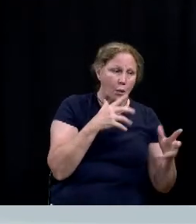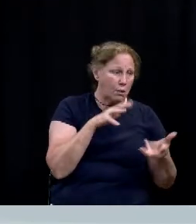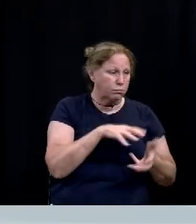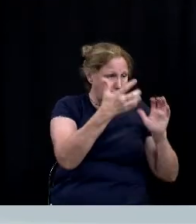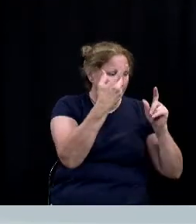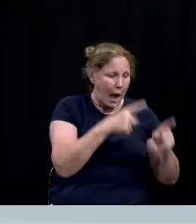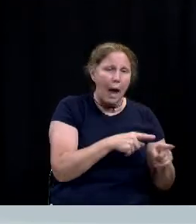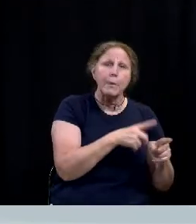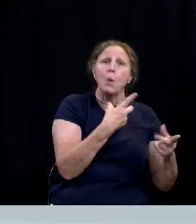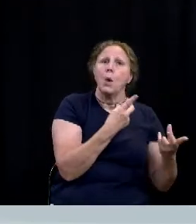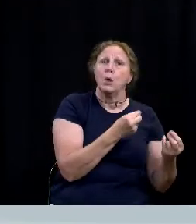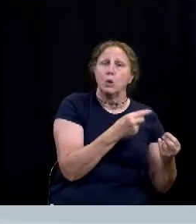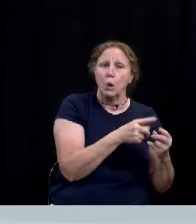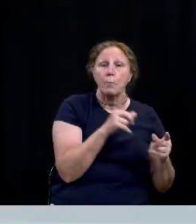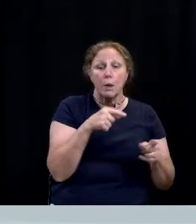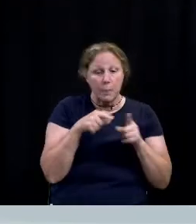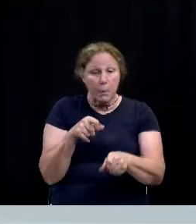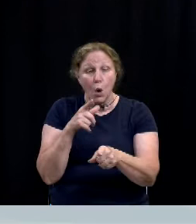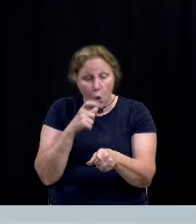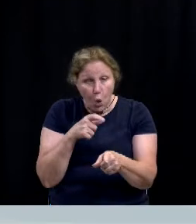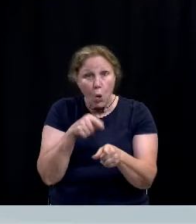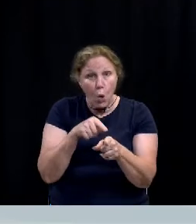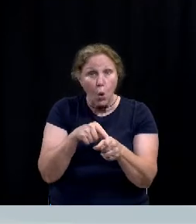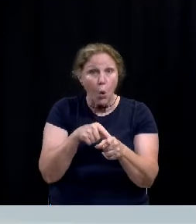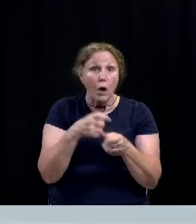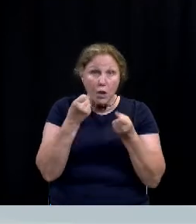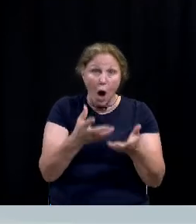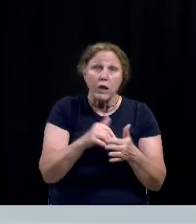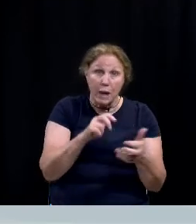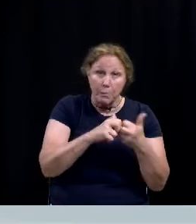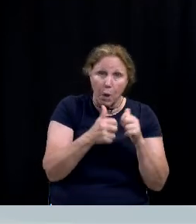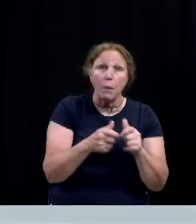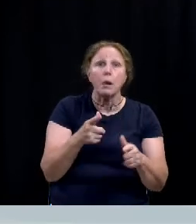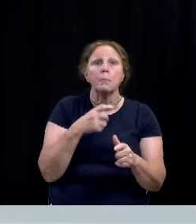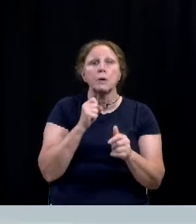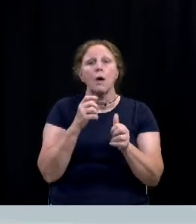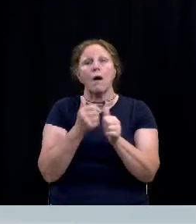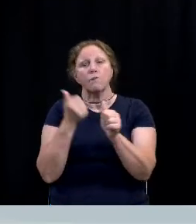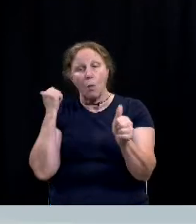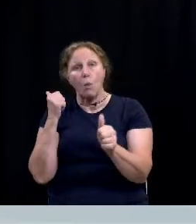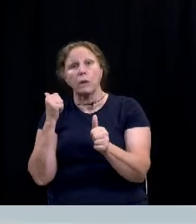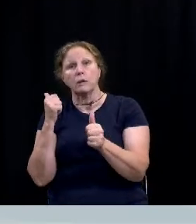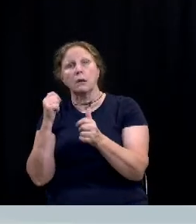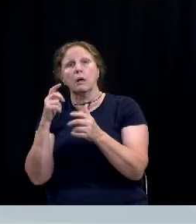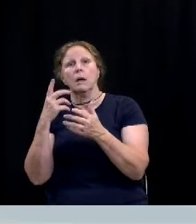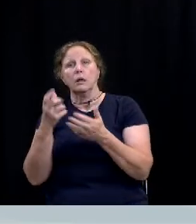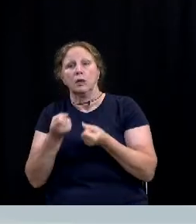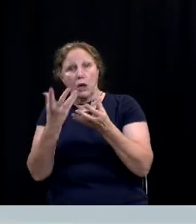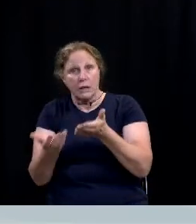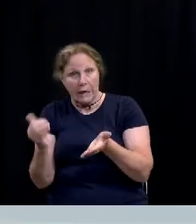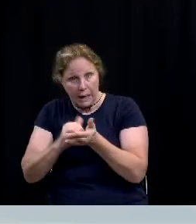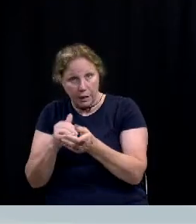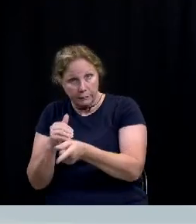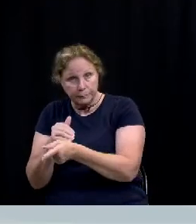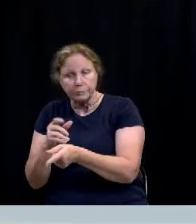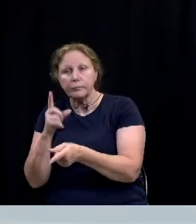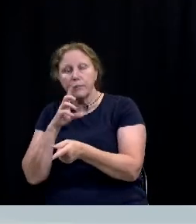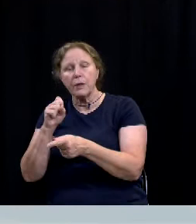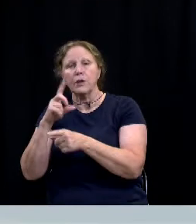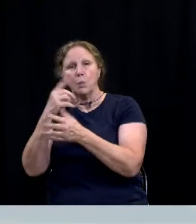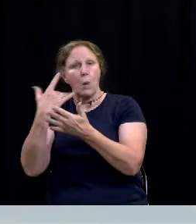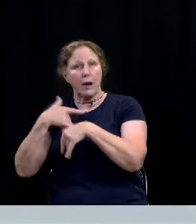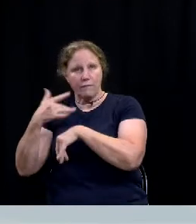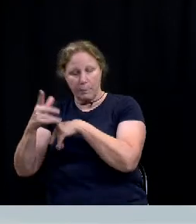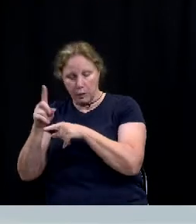also to help provide offenders the life skills and training to avoid situations where they could re-offend since the inception of this unit counselors and